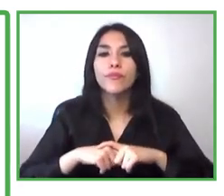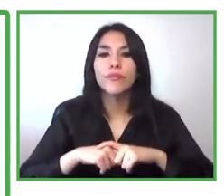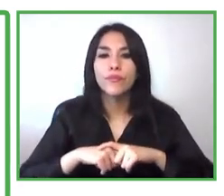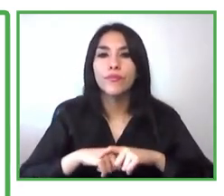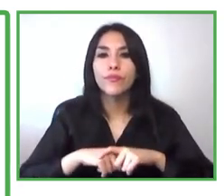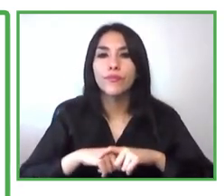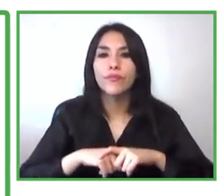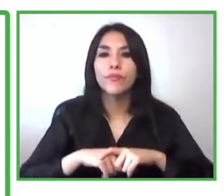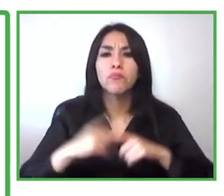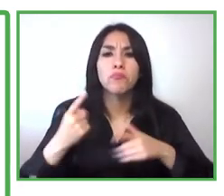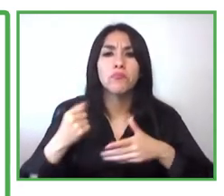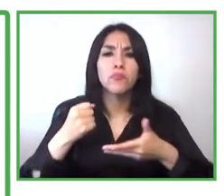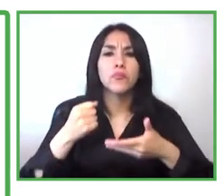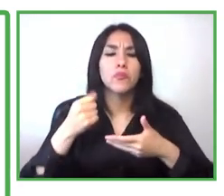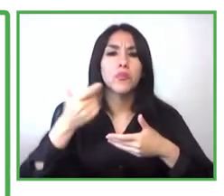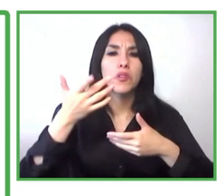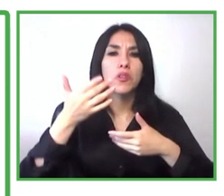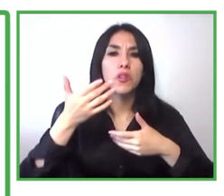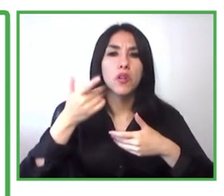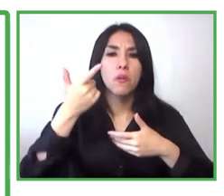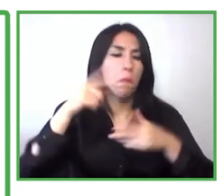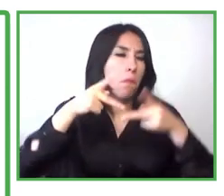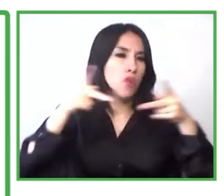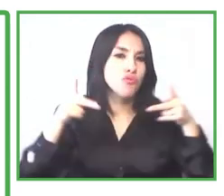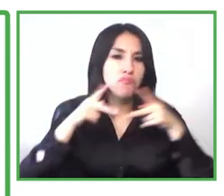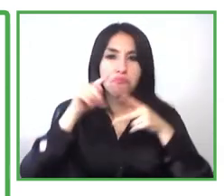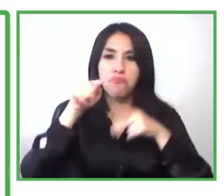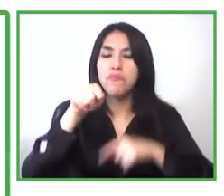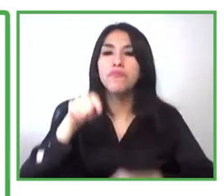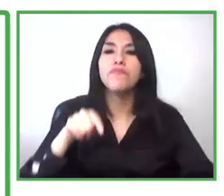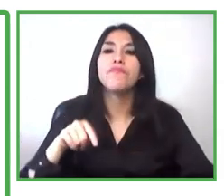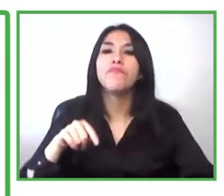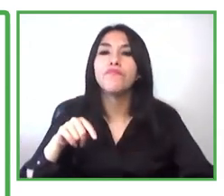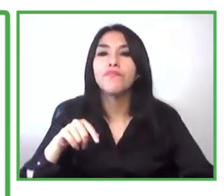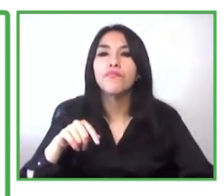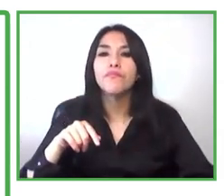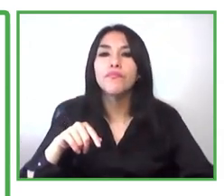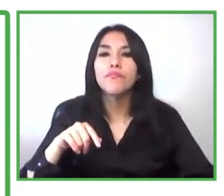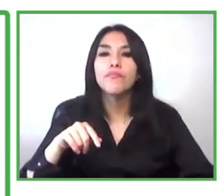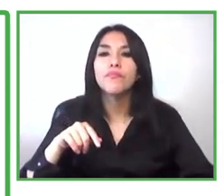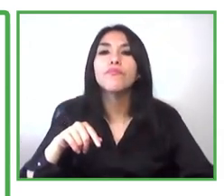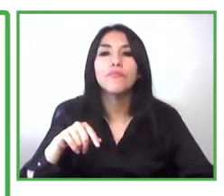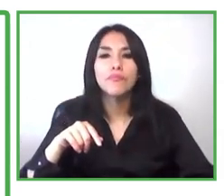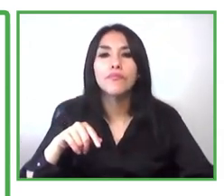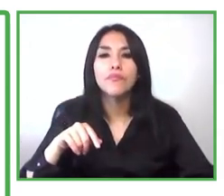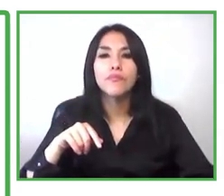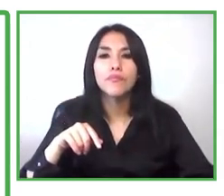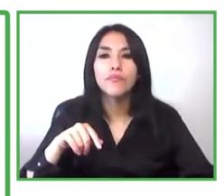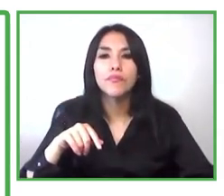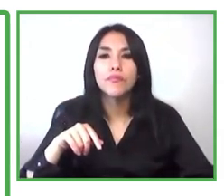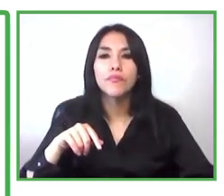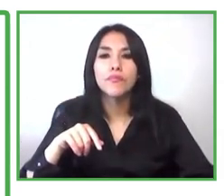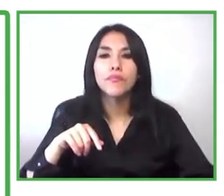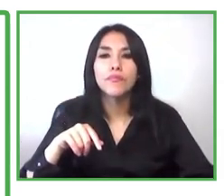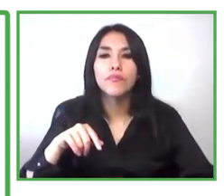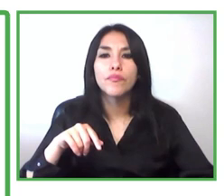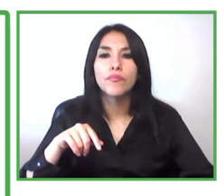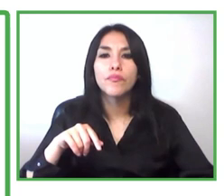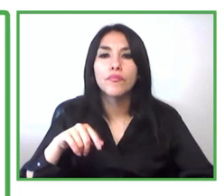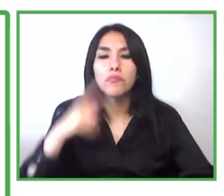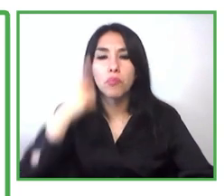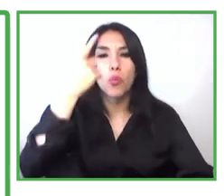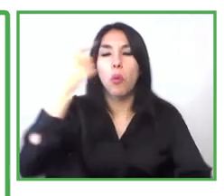to see the resource and today all this learning that we have in this project are being